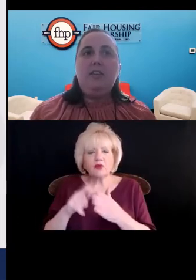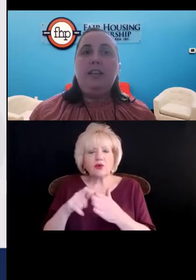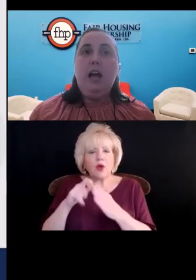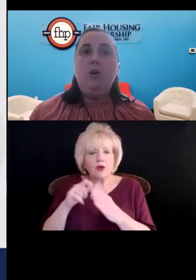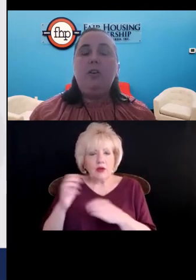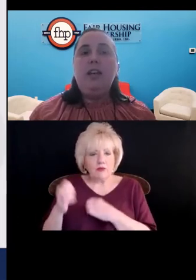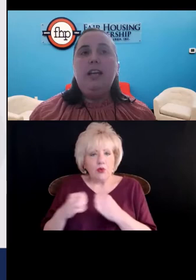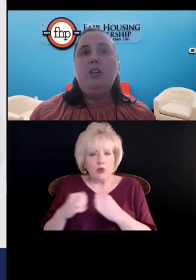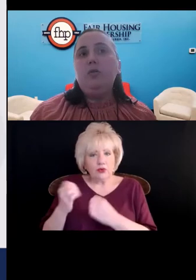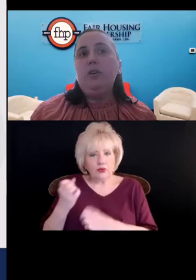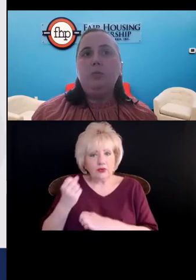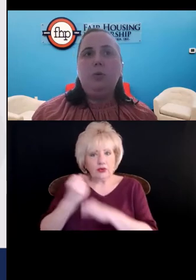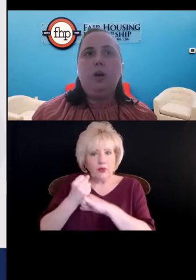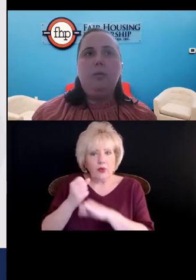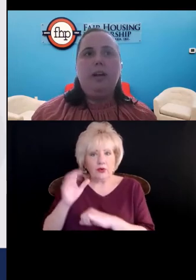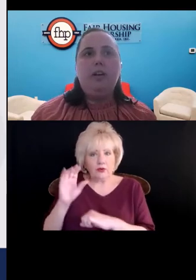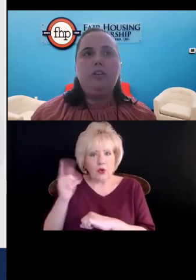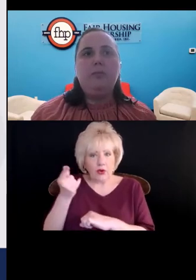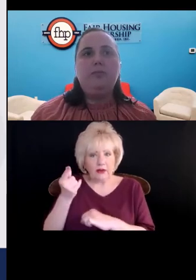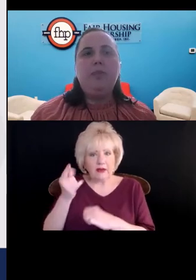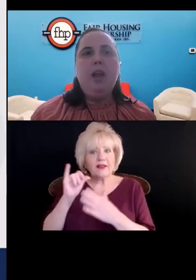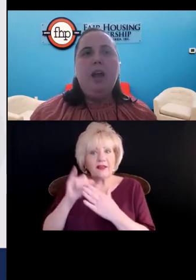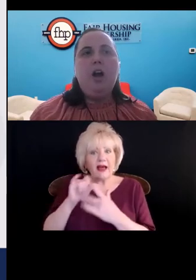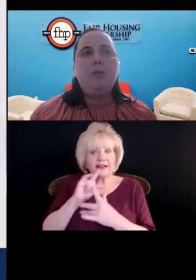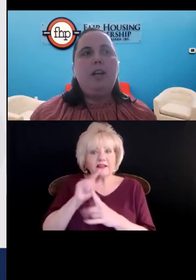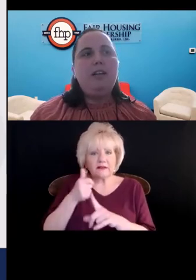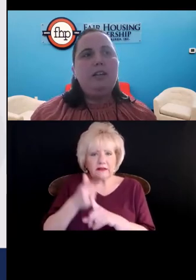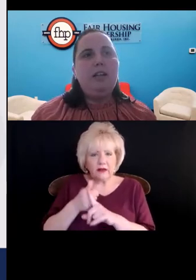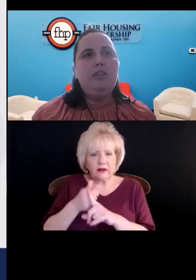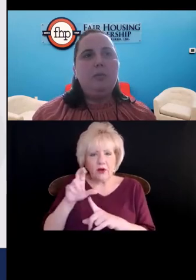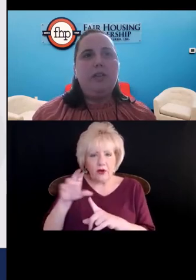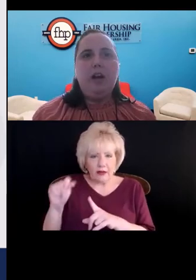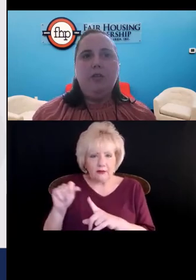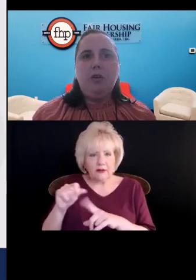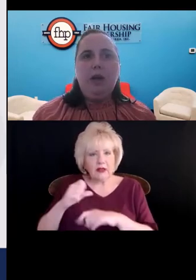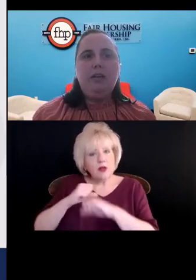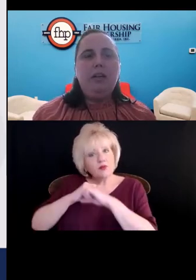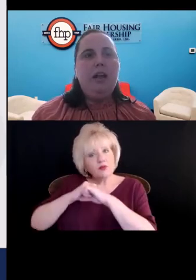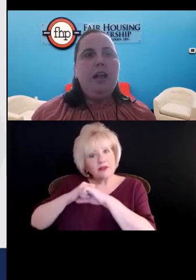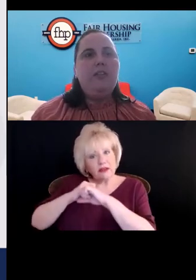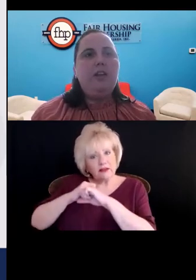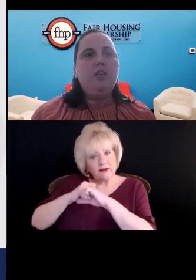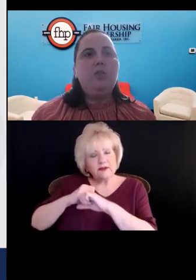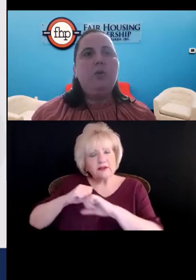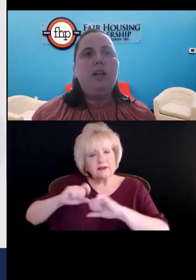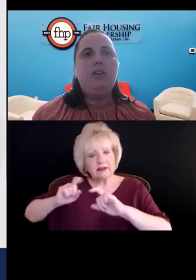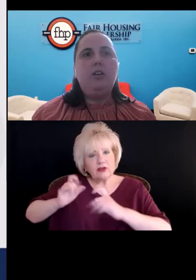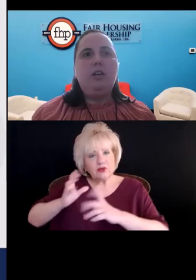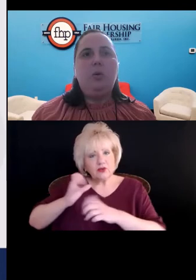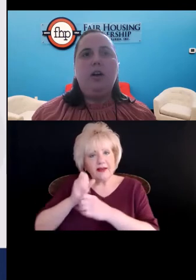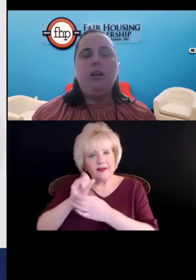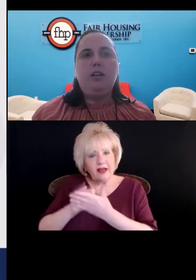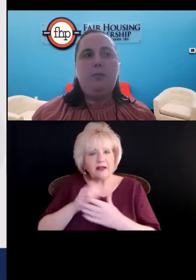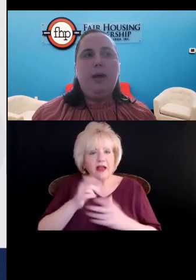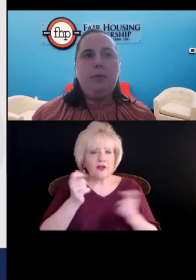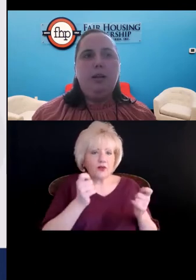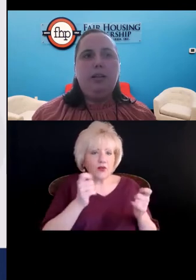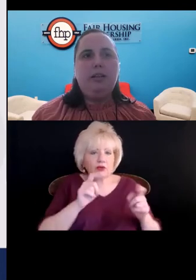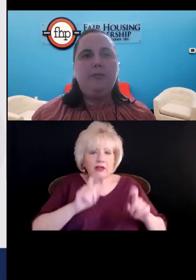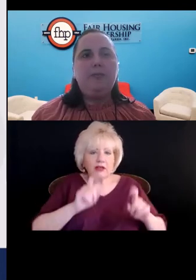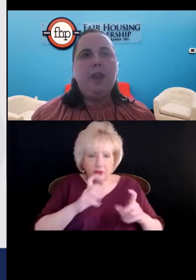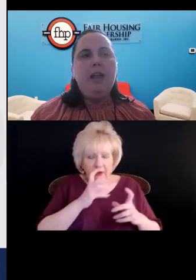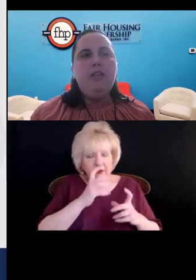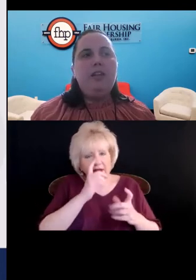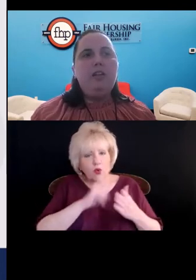That in and of itself is a reasonable accommodation. A protected tester made that request and the control tester inquired into the pet